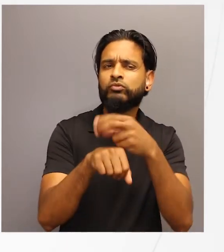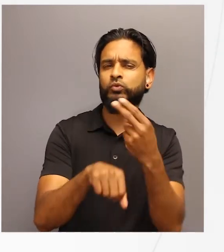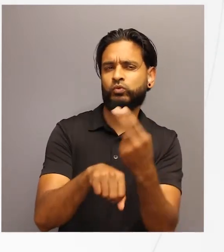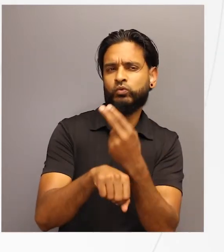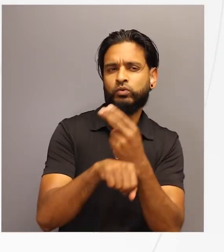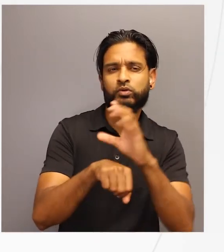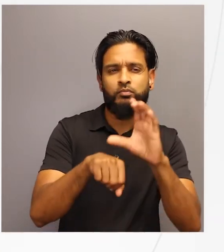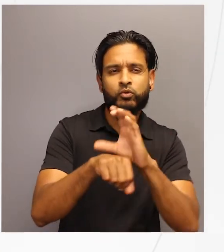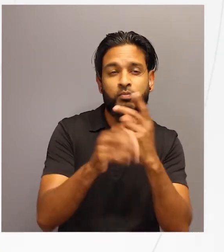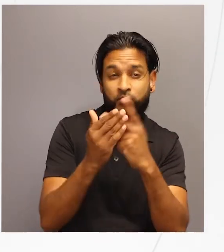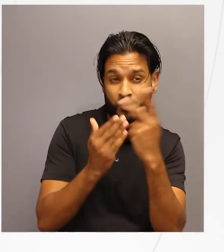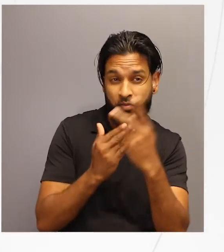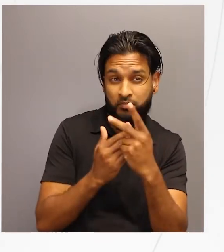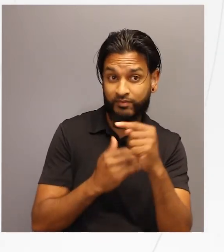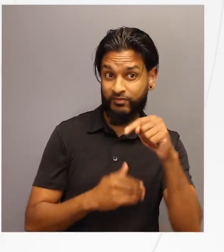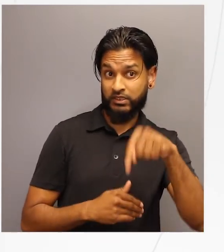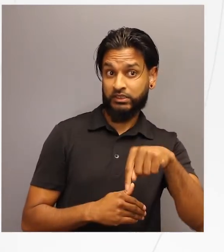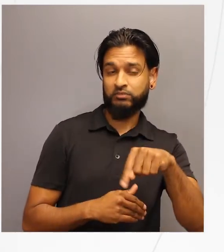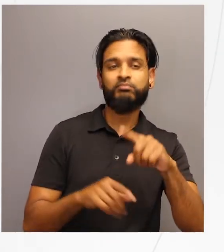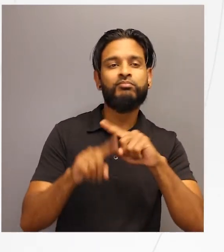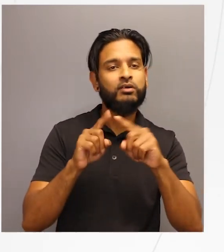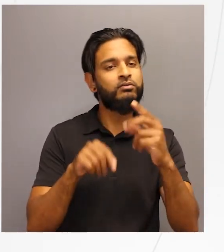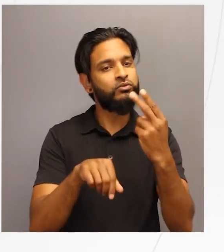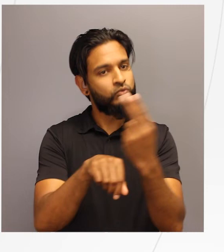these, but in computer languages.